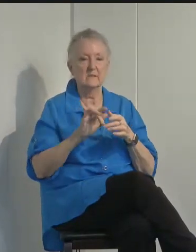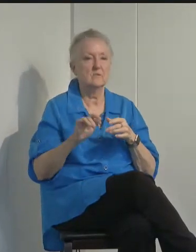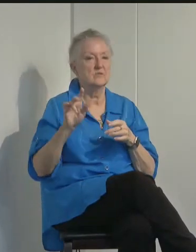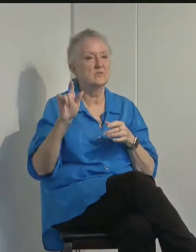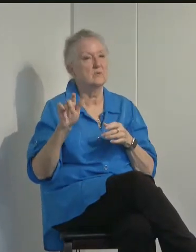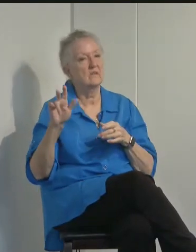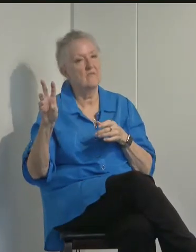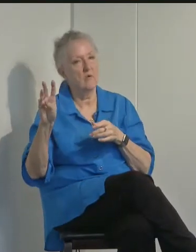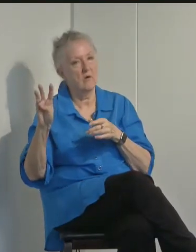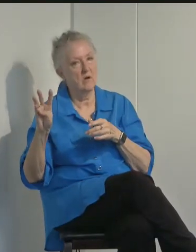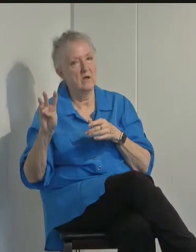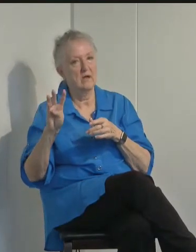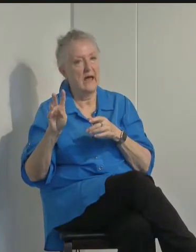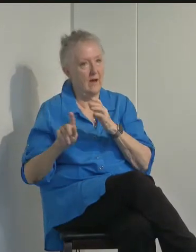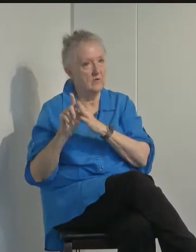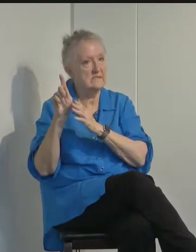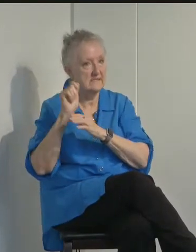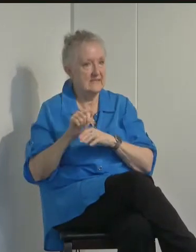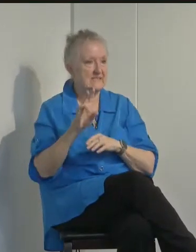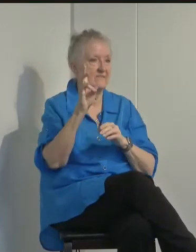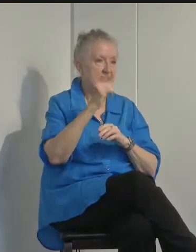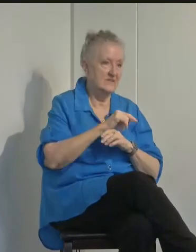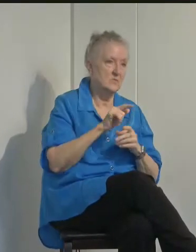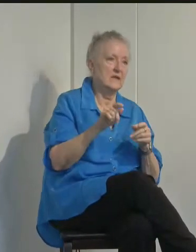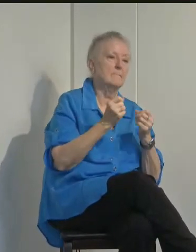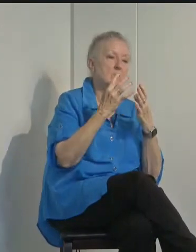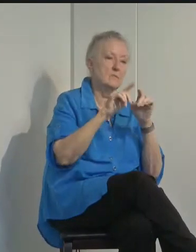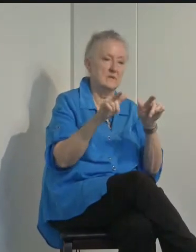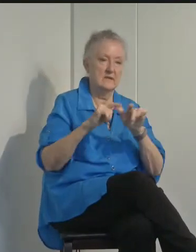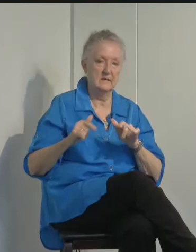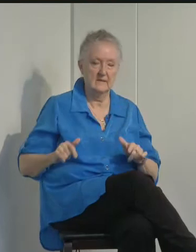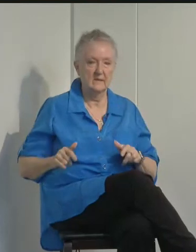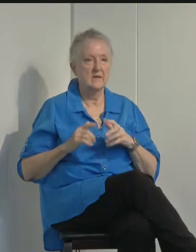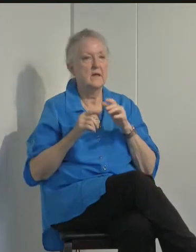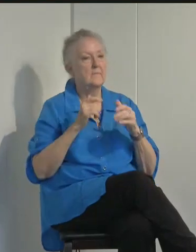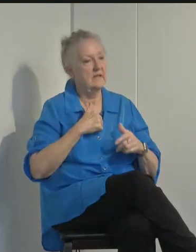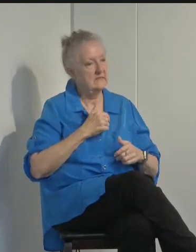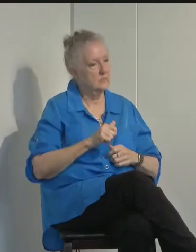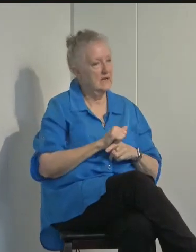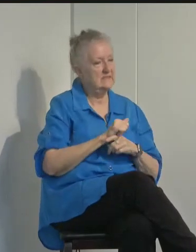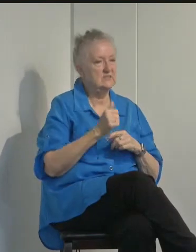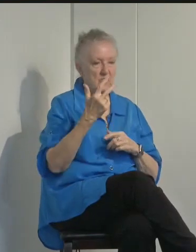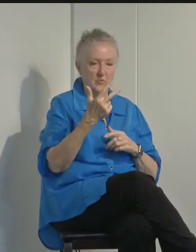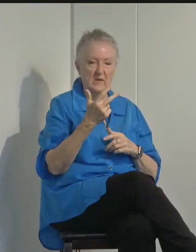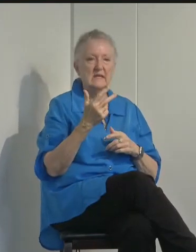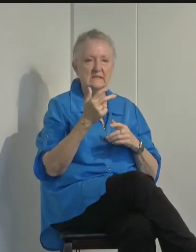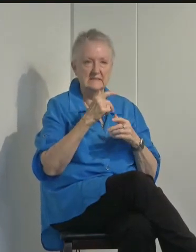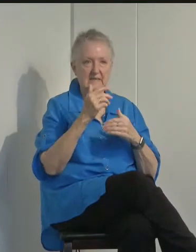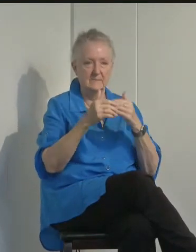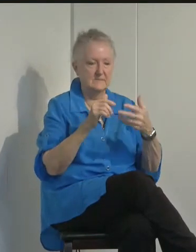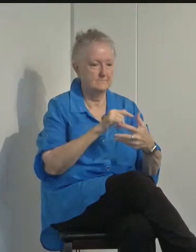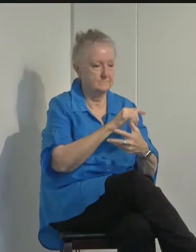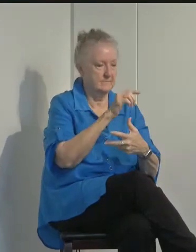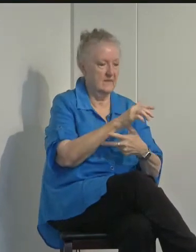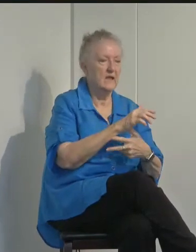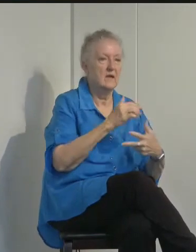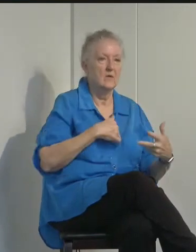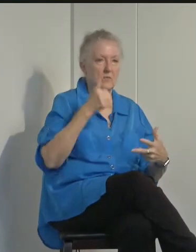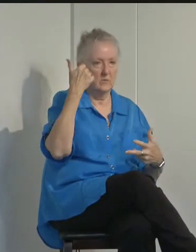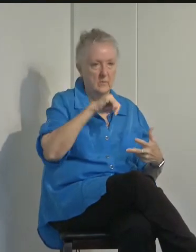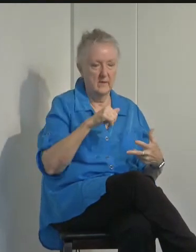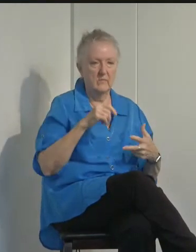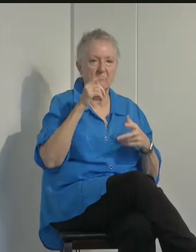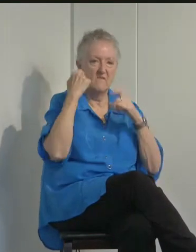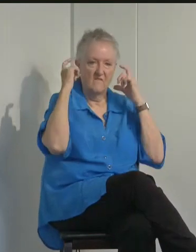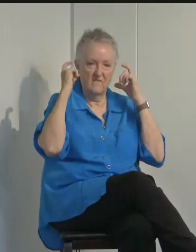in multiple languages. Please continue to practice these three simple personal steps each day. Remember to wear a face covering and stay at least